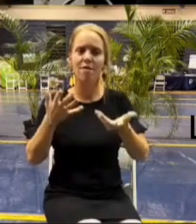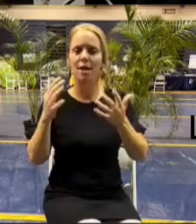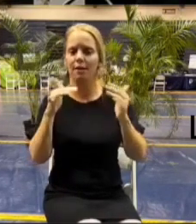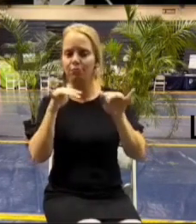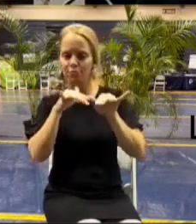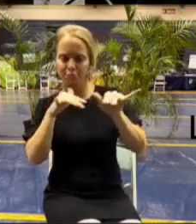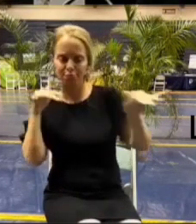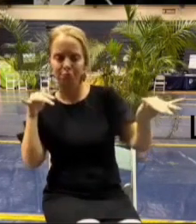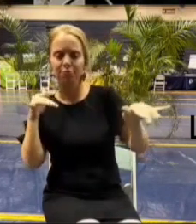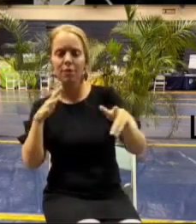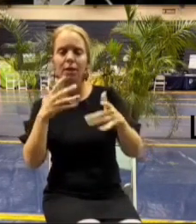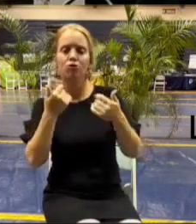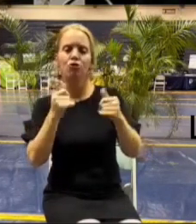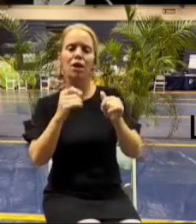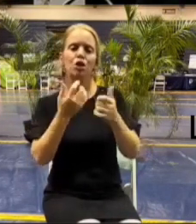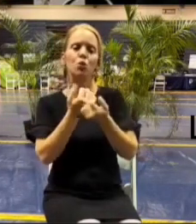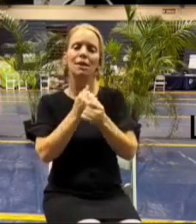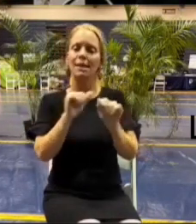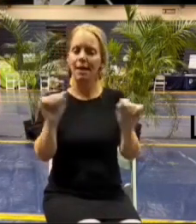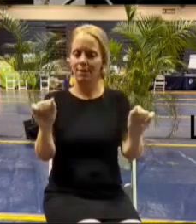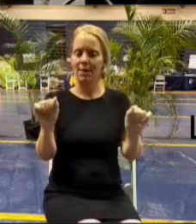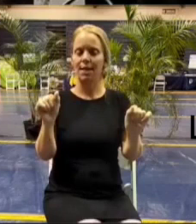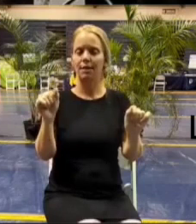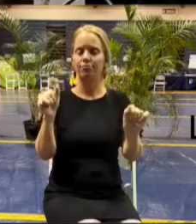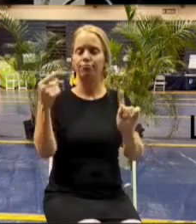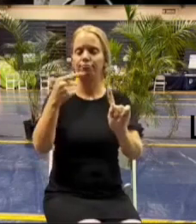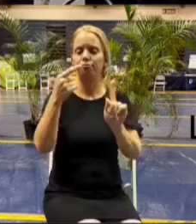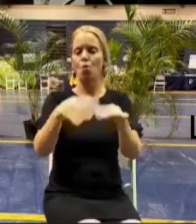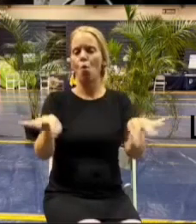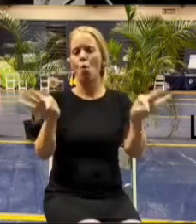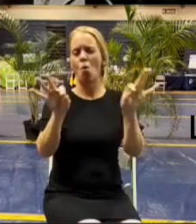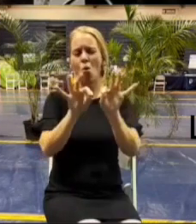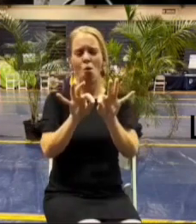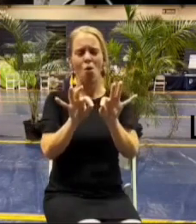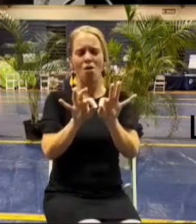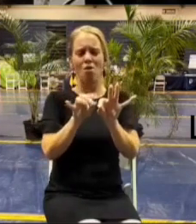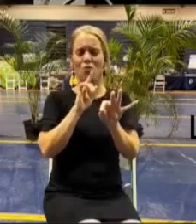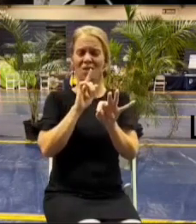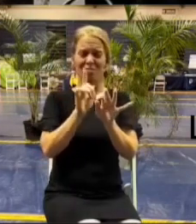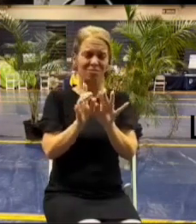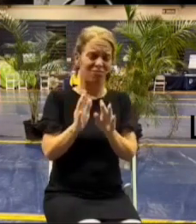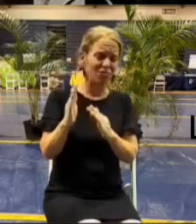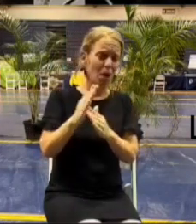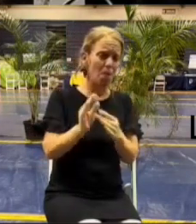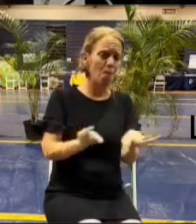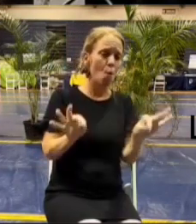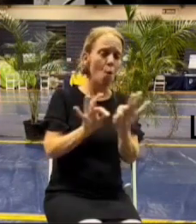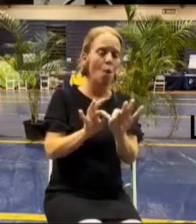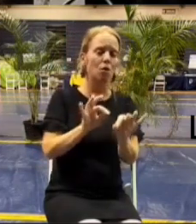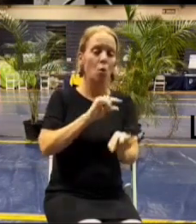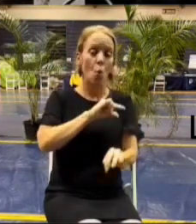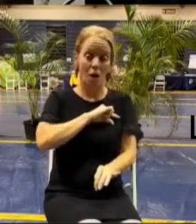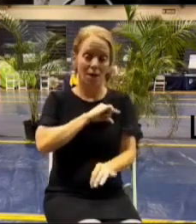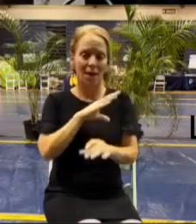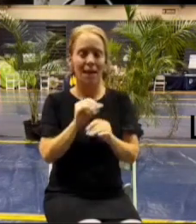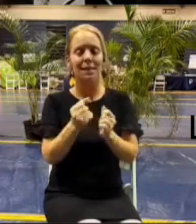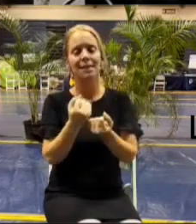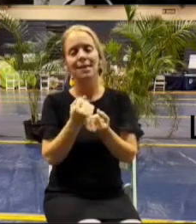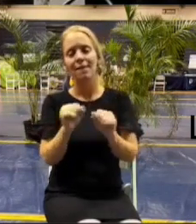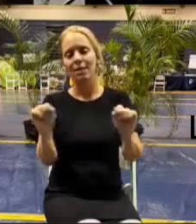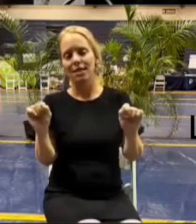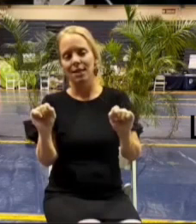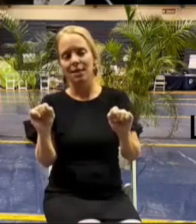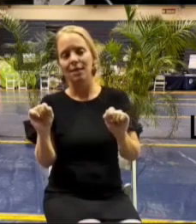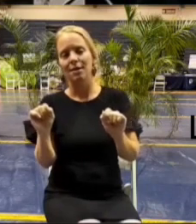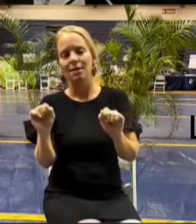safely because we don't do things that without without being high quality and safety is the first thing that that